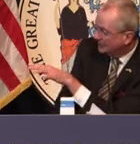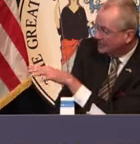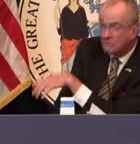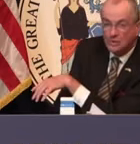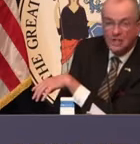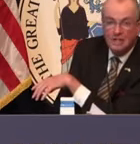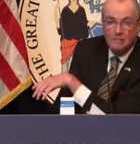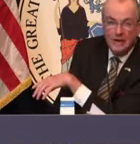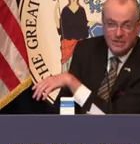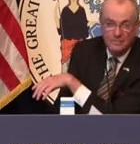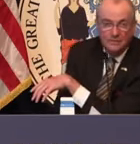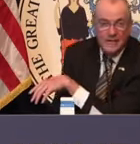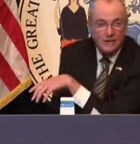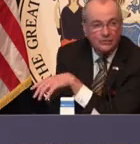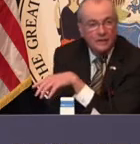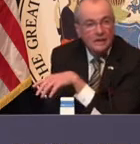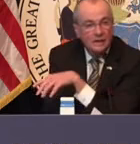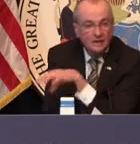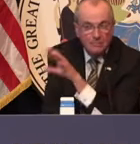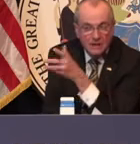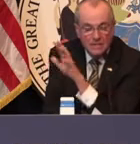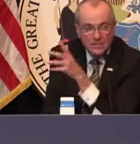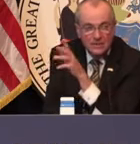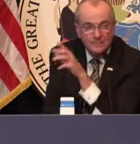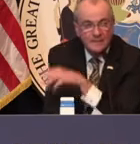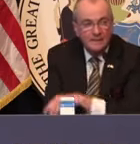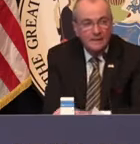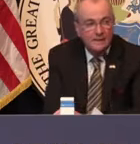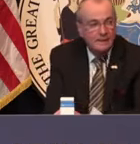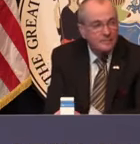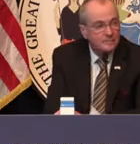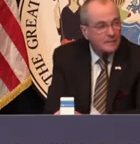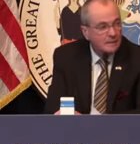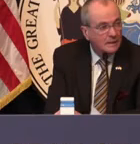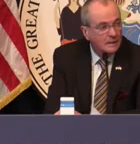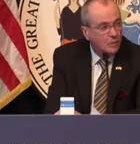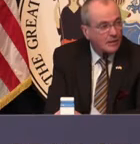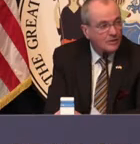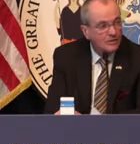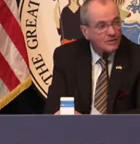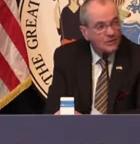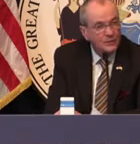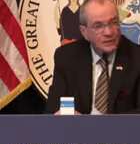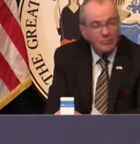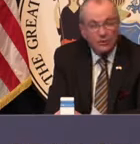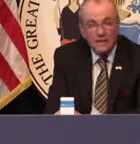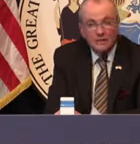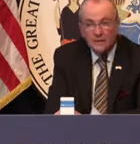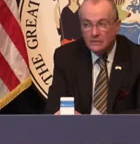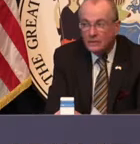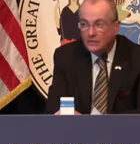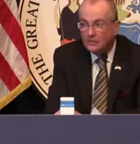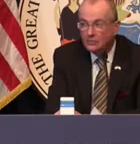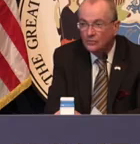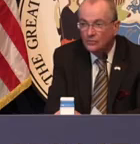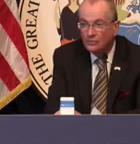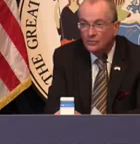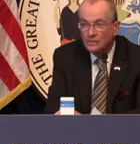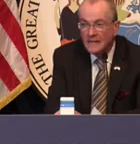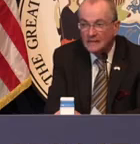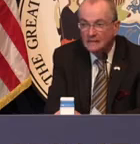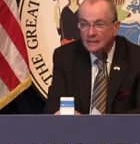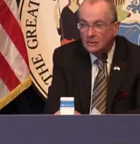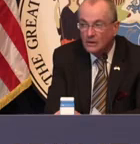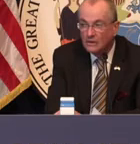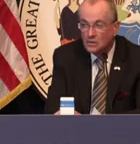at 12 and 13 percent the past couple of days. There may be some weirdness in the number given that this was